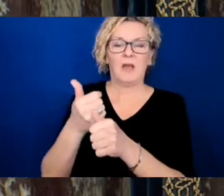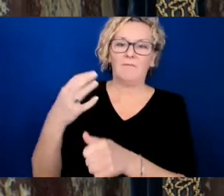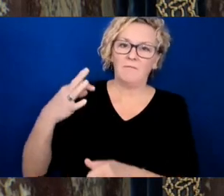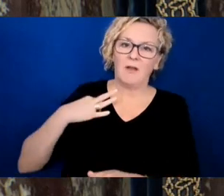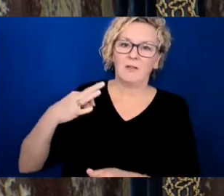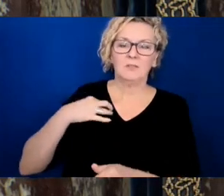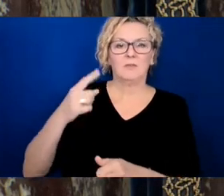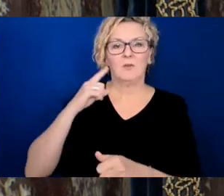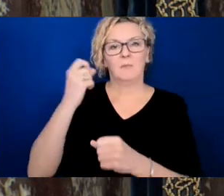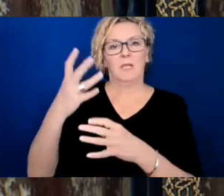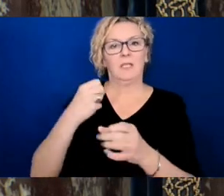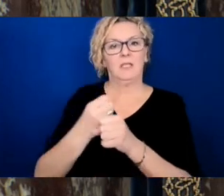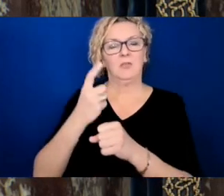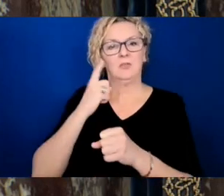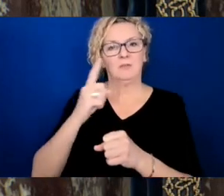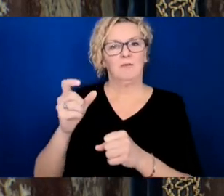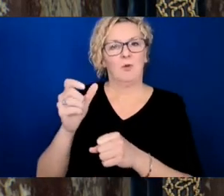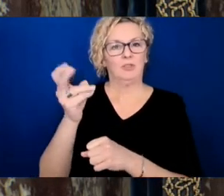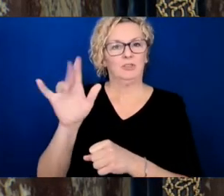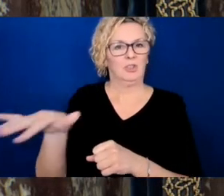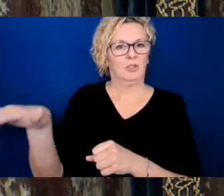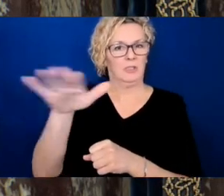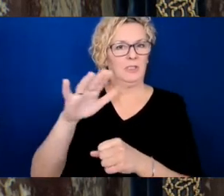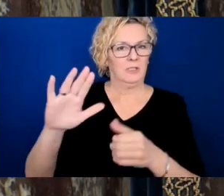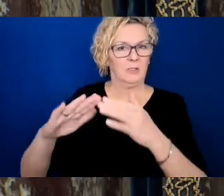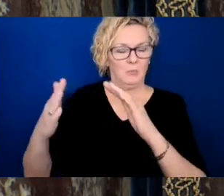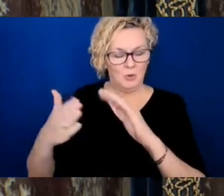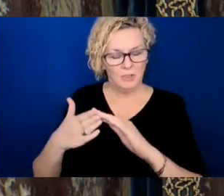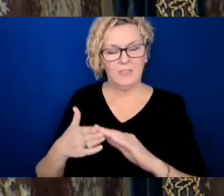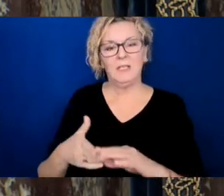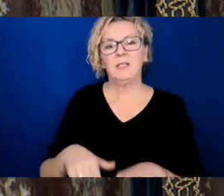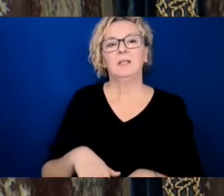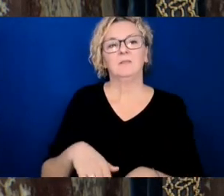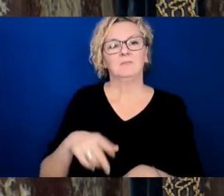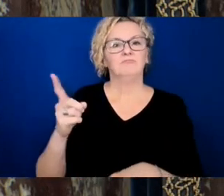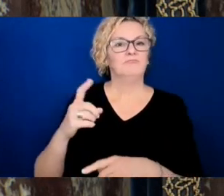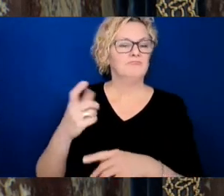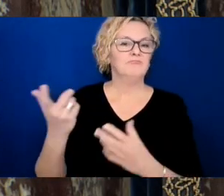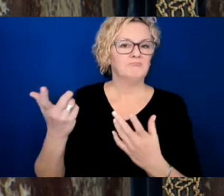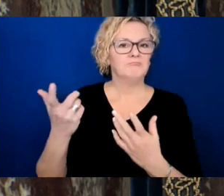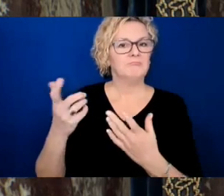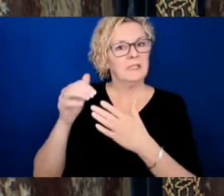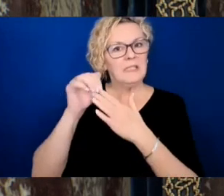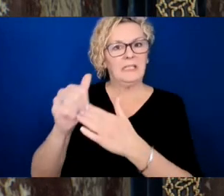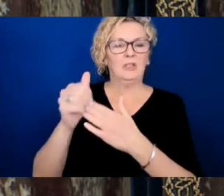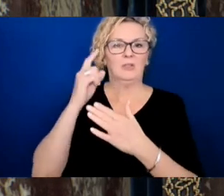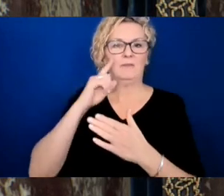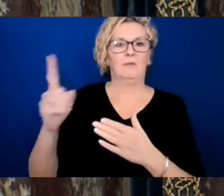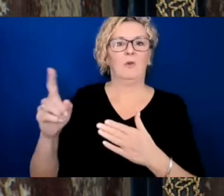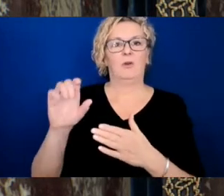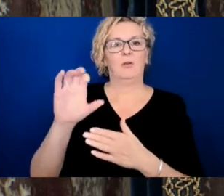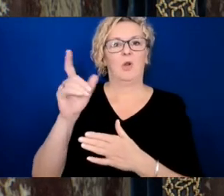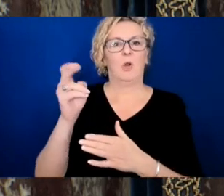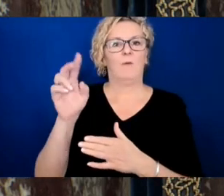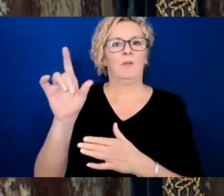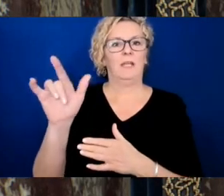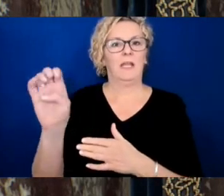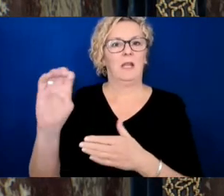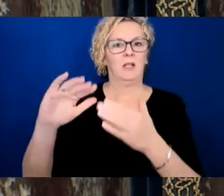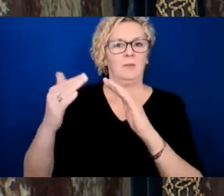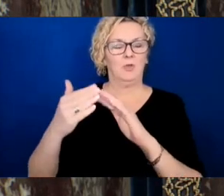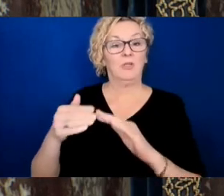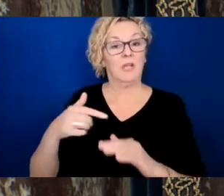Commerce president, heritage supporter and champion of all things Cloverdale. I knew Bruno when he was a volunteer